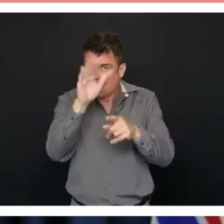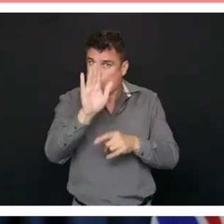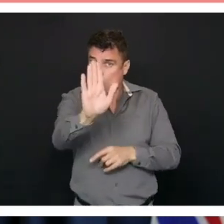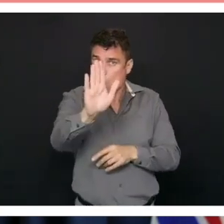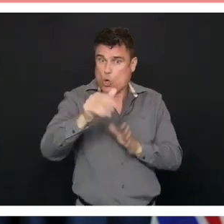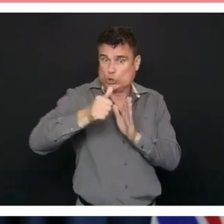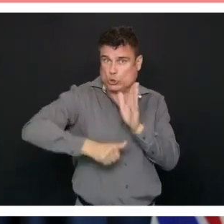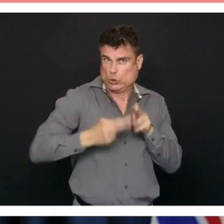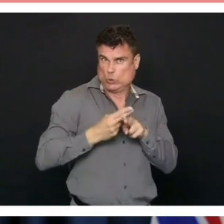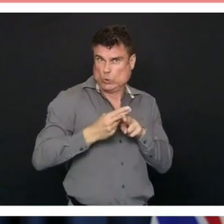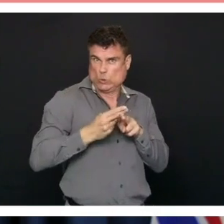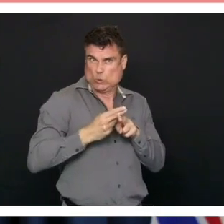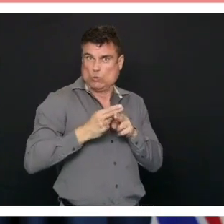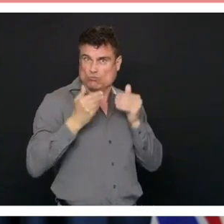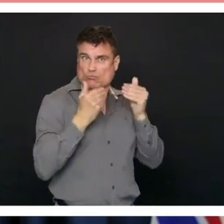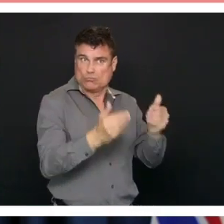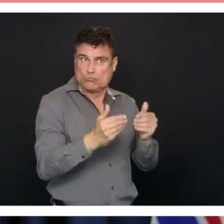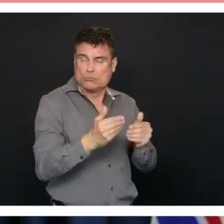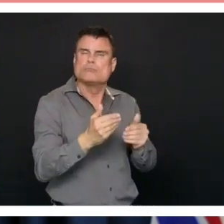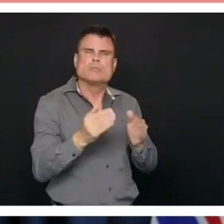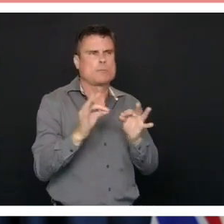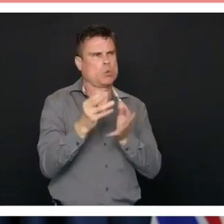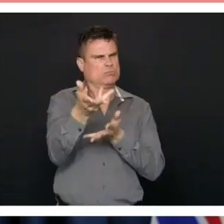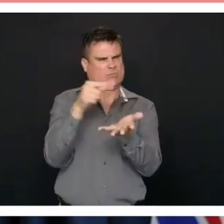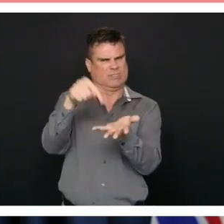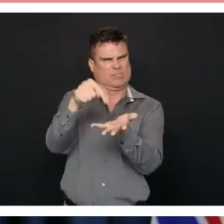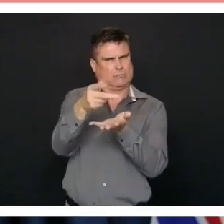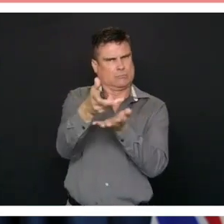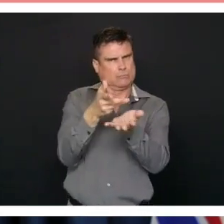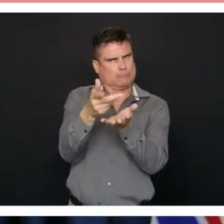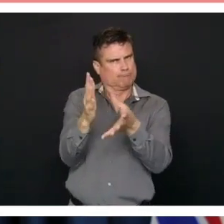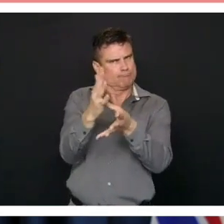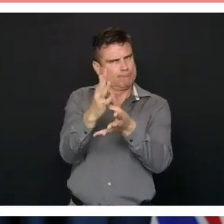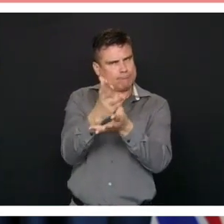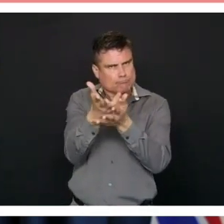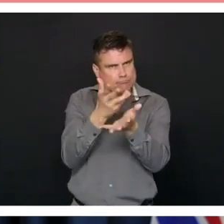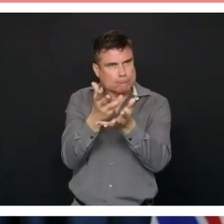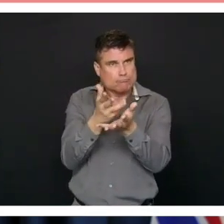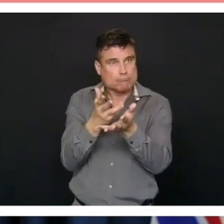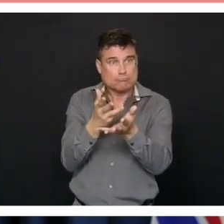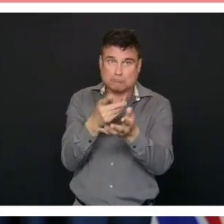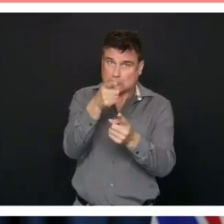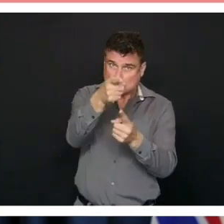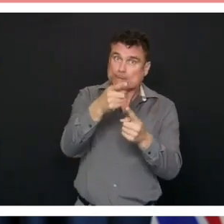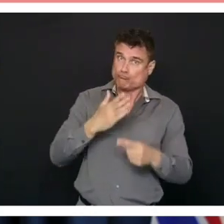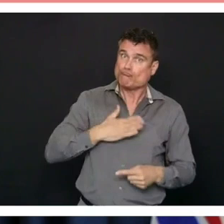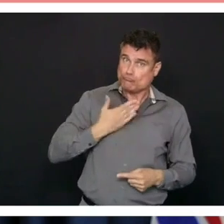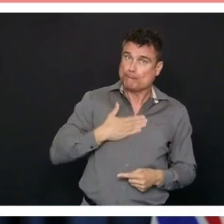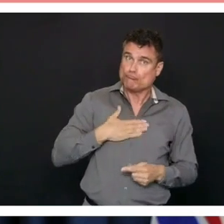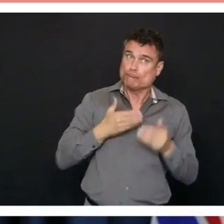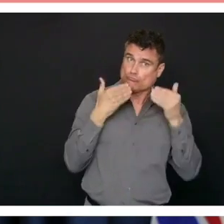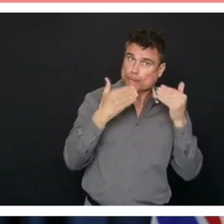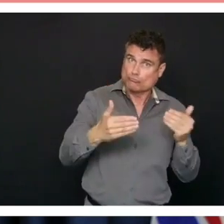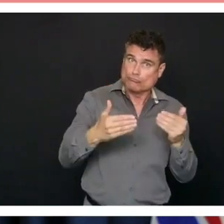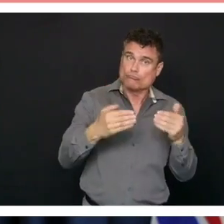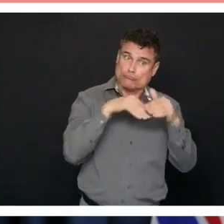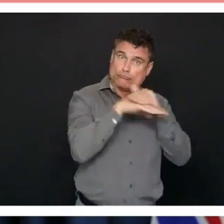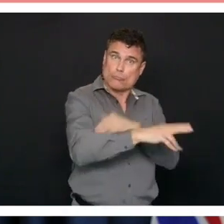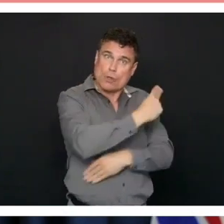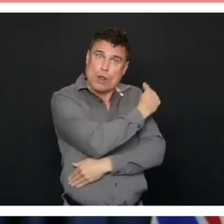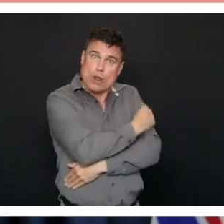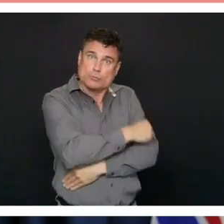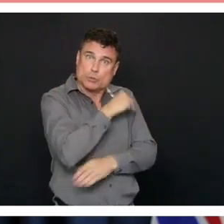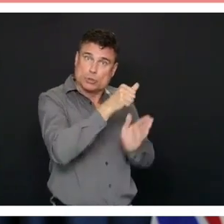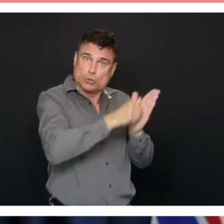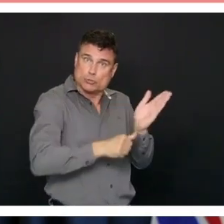do today that's a necessary step in restarting the system see about their both their willingness to go forward and to talk to